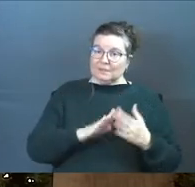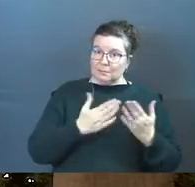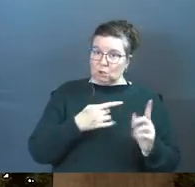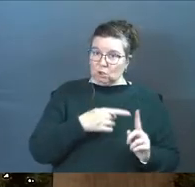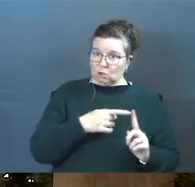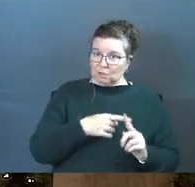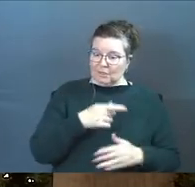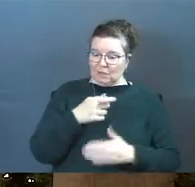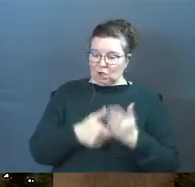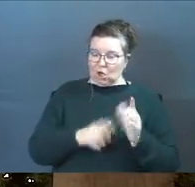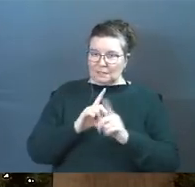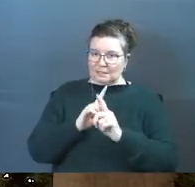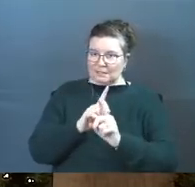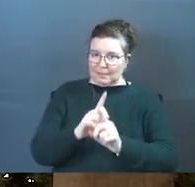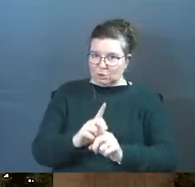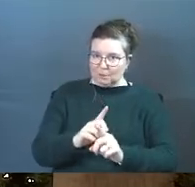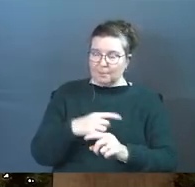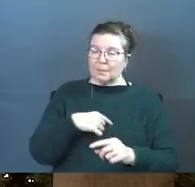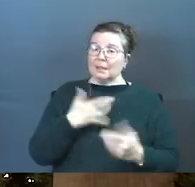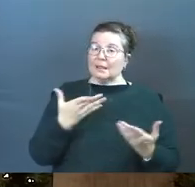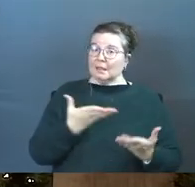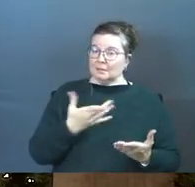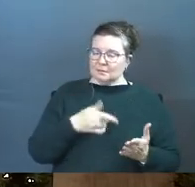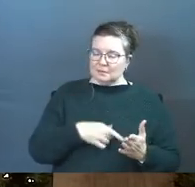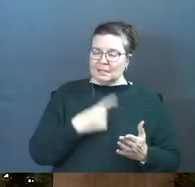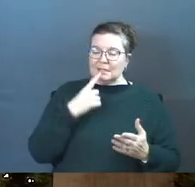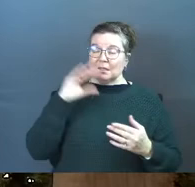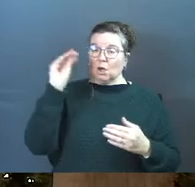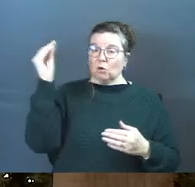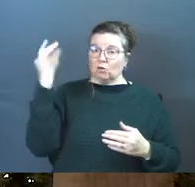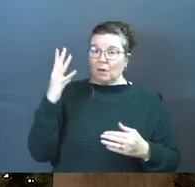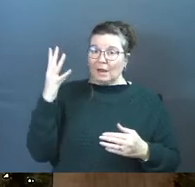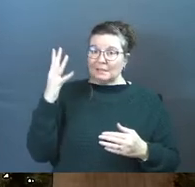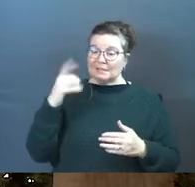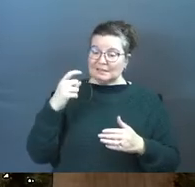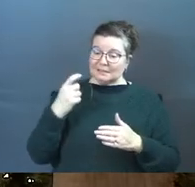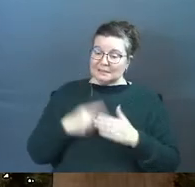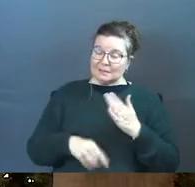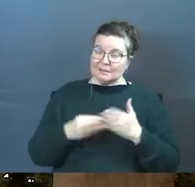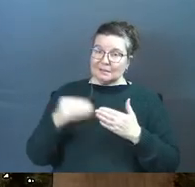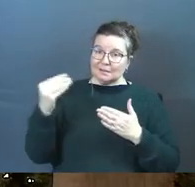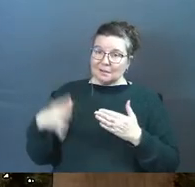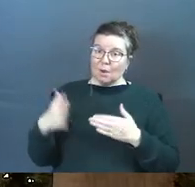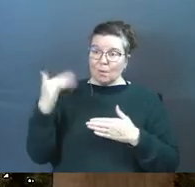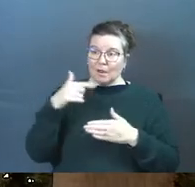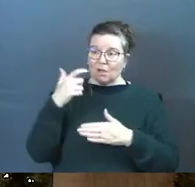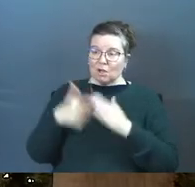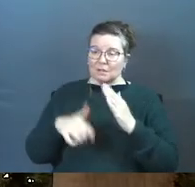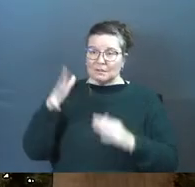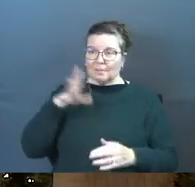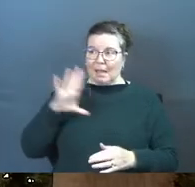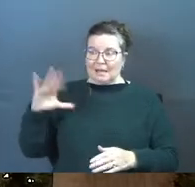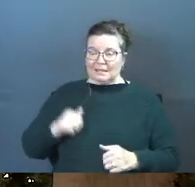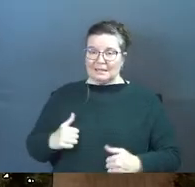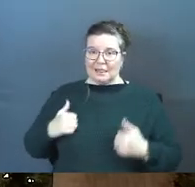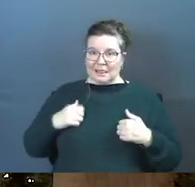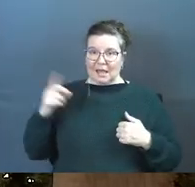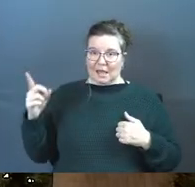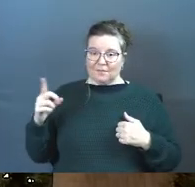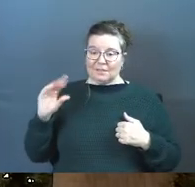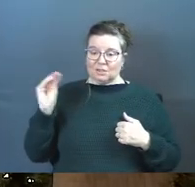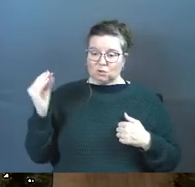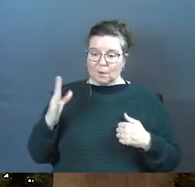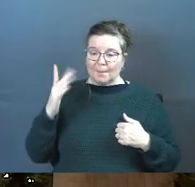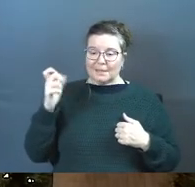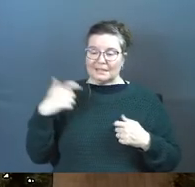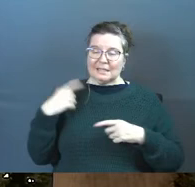books, The Cost of Discipleship is this, he said grace is costly because it costs a man his life. It is